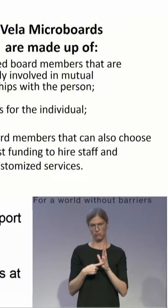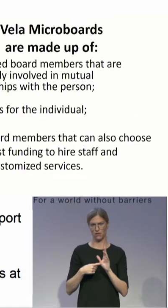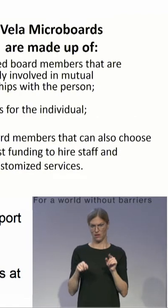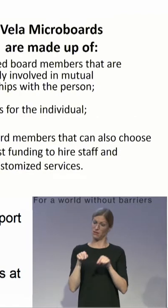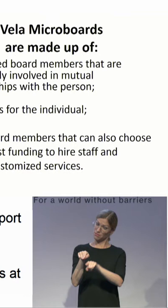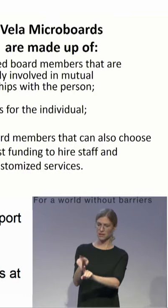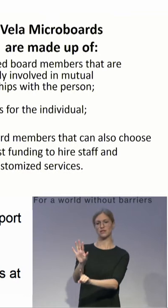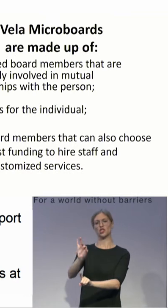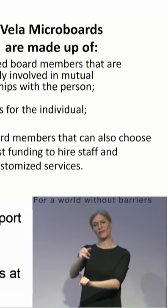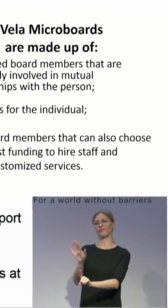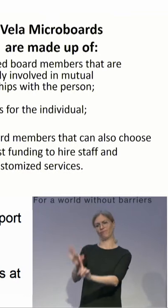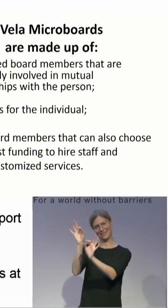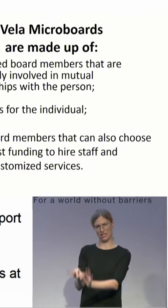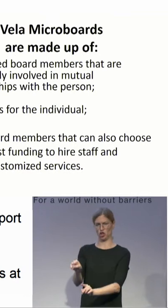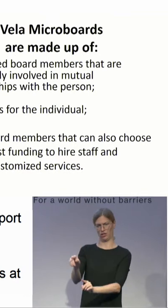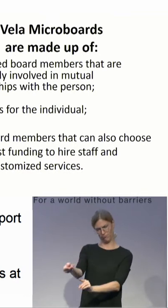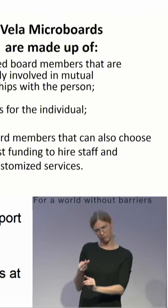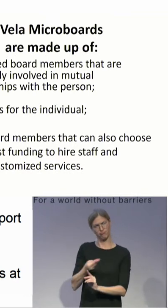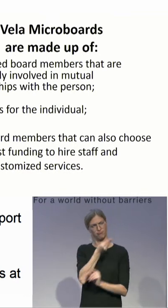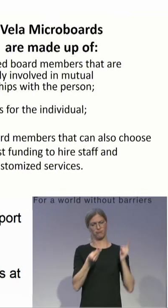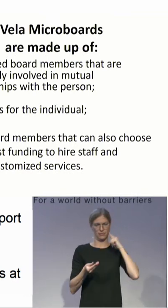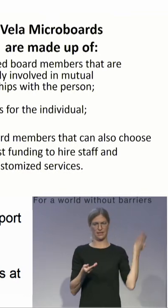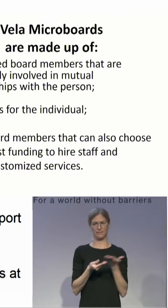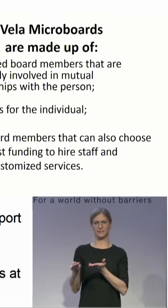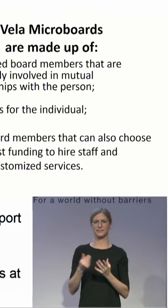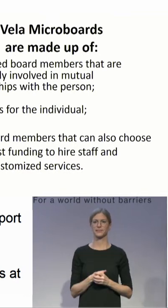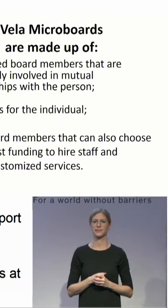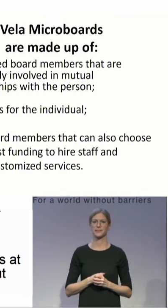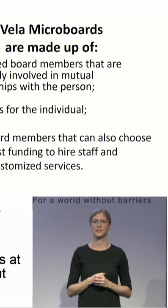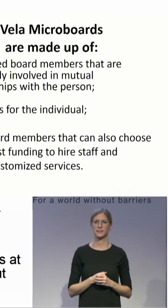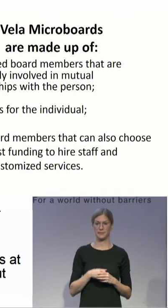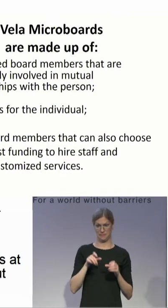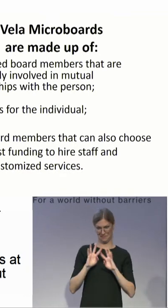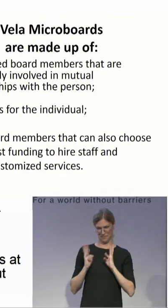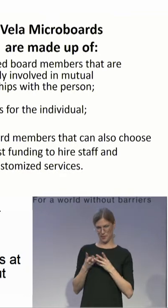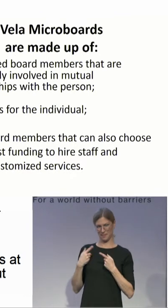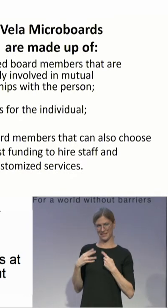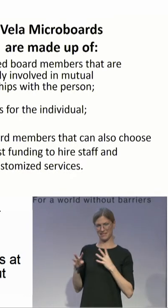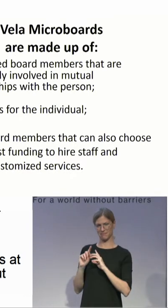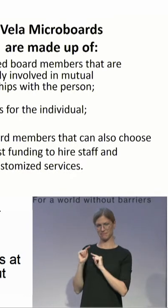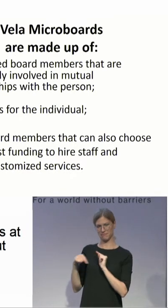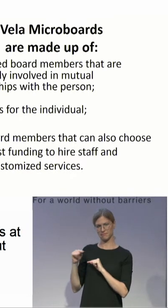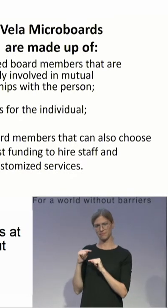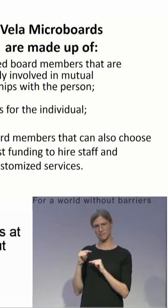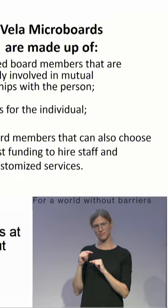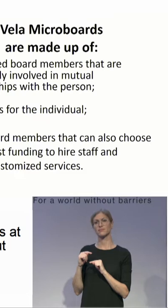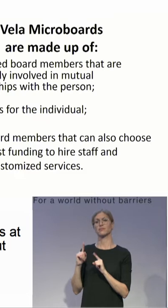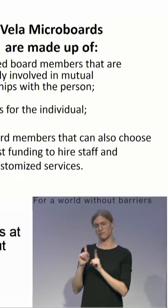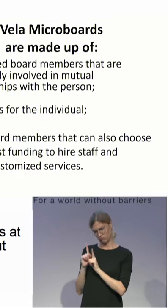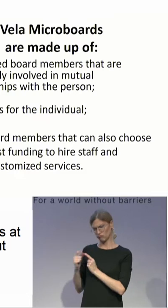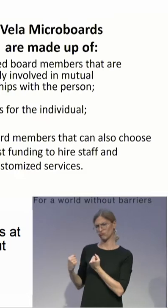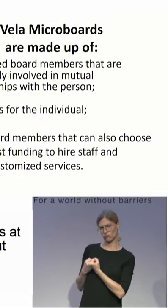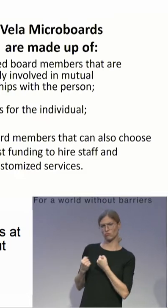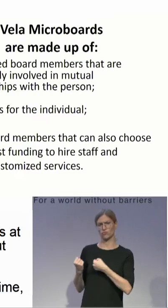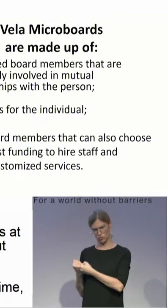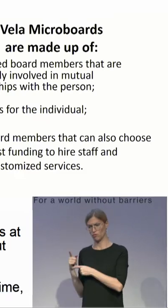And they're made up of committed board members that volunteer their time. They're advocates for the individual. They're also champions. So